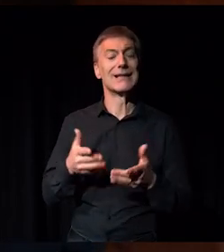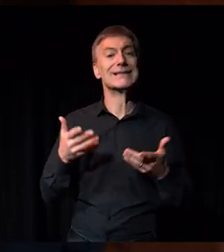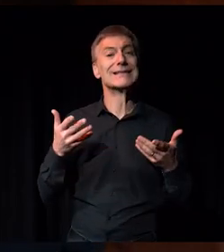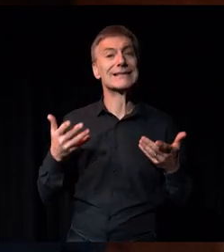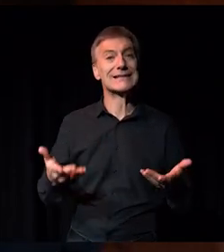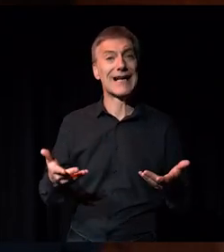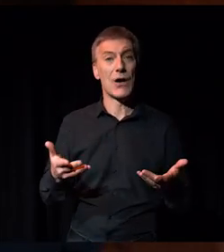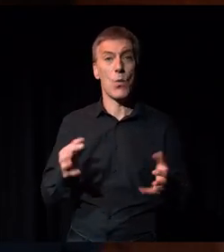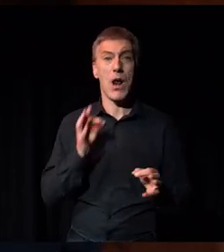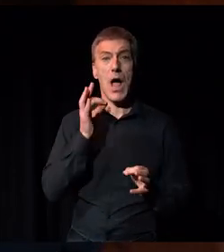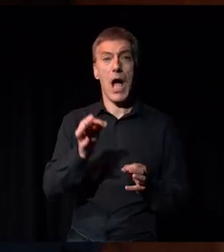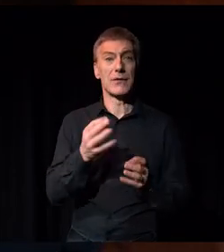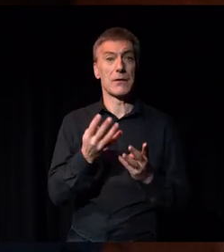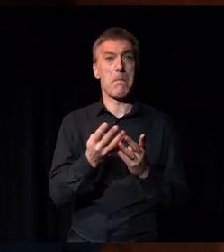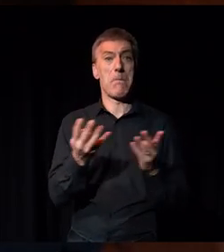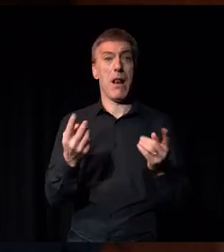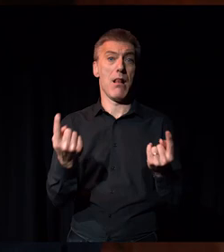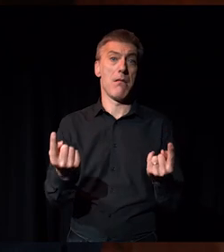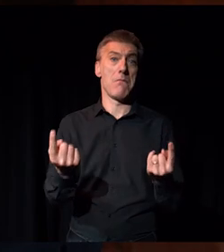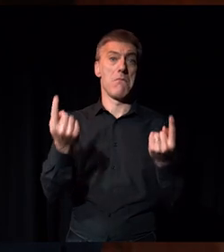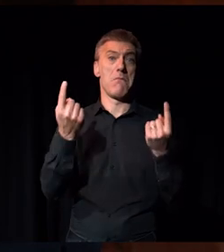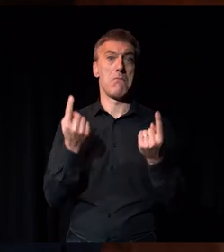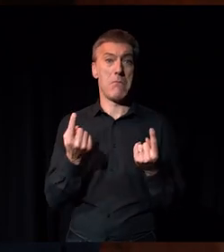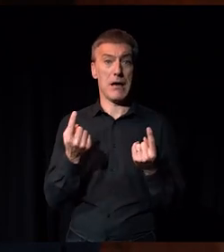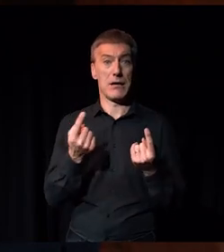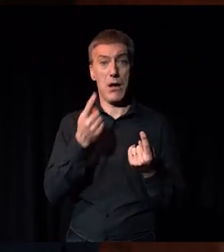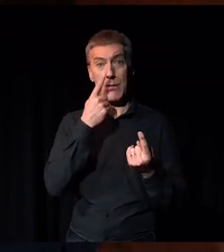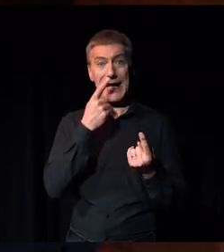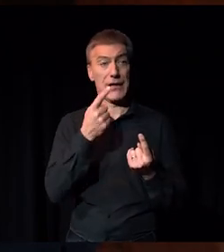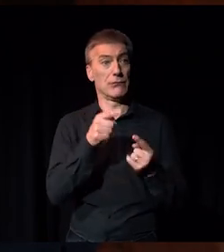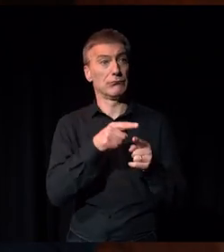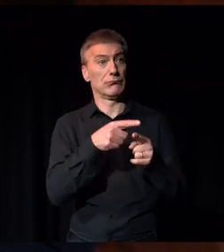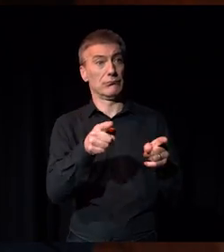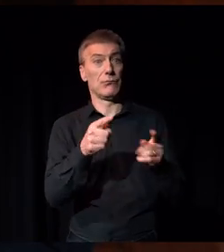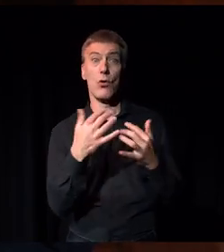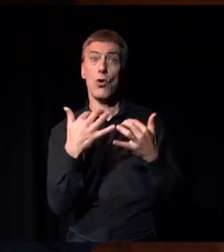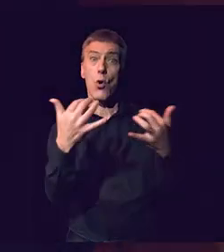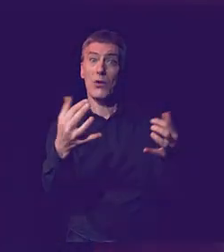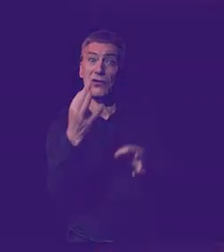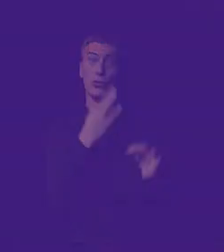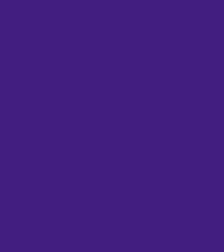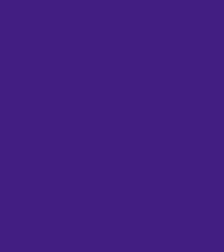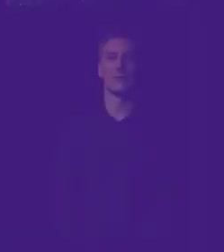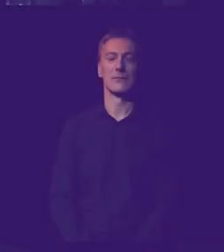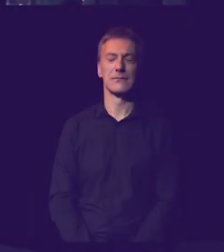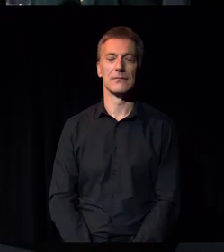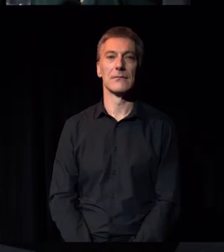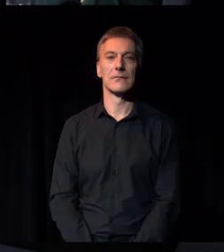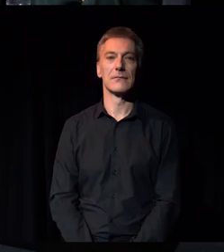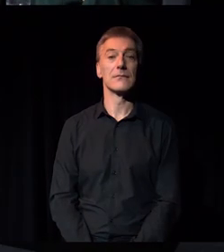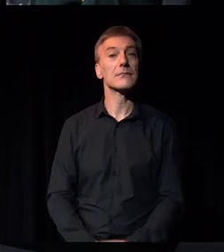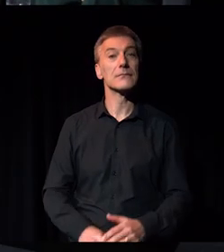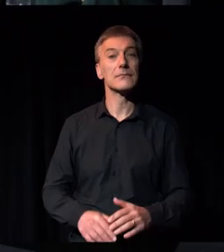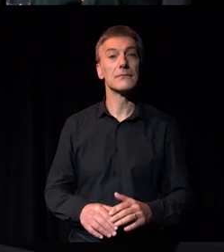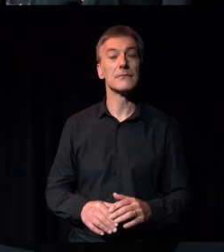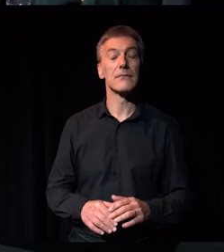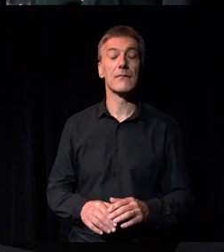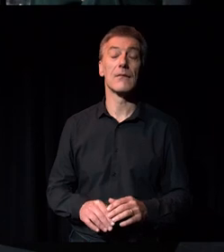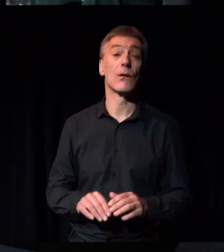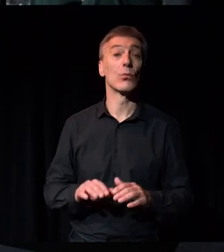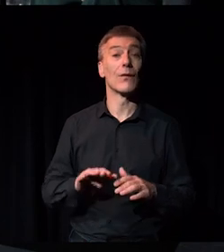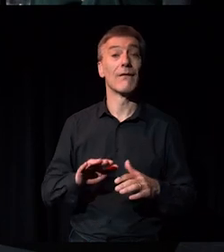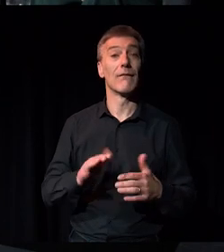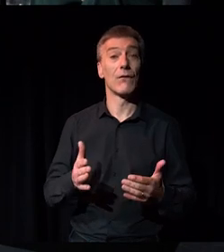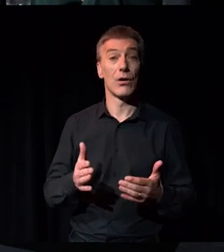I'm going to ask the rest of the panel to rejoin us and it's time for some questions from you, our audience. So the first